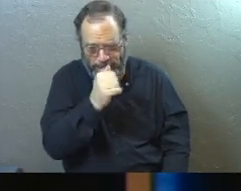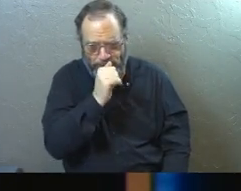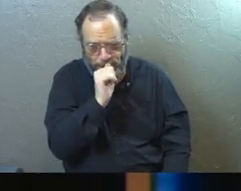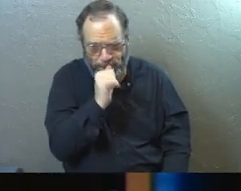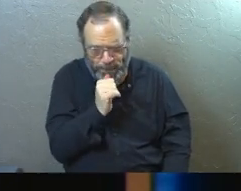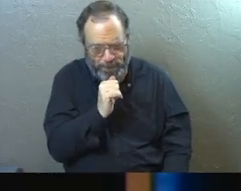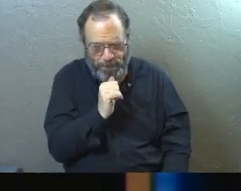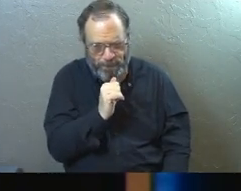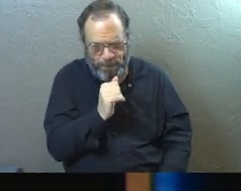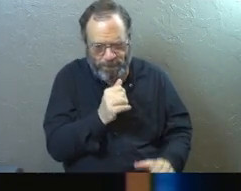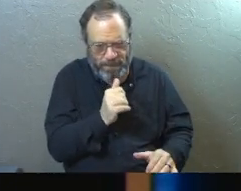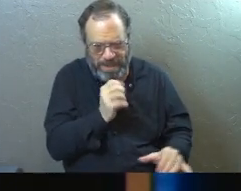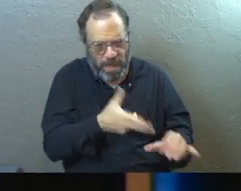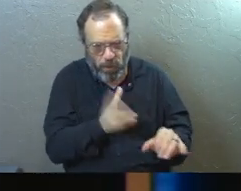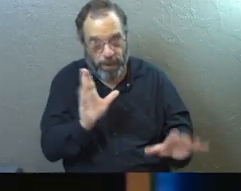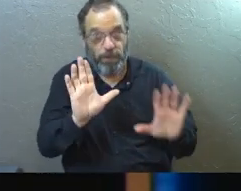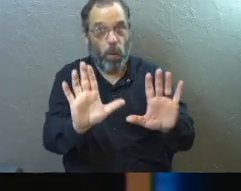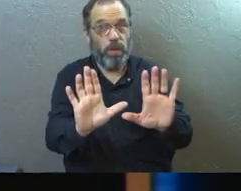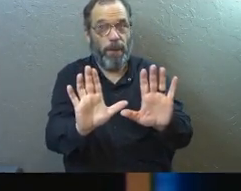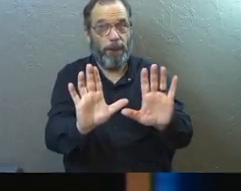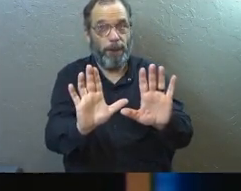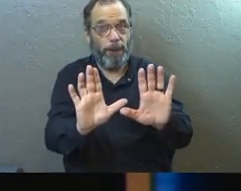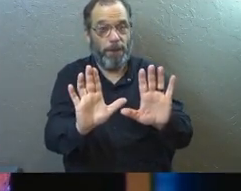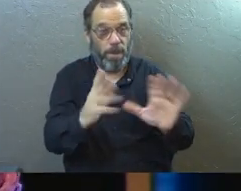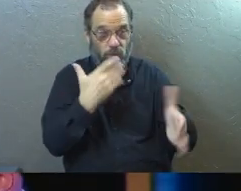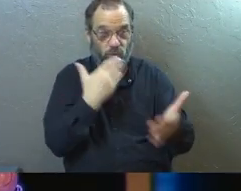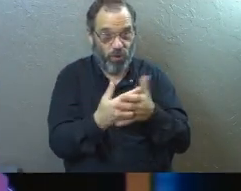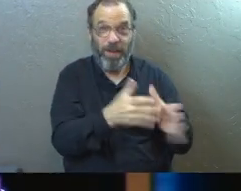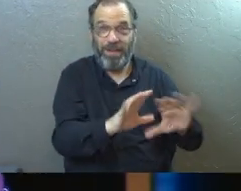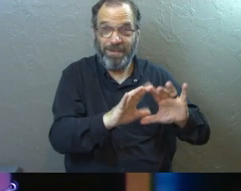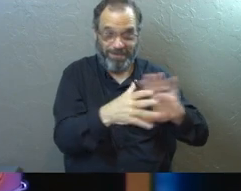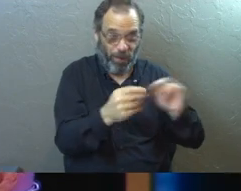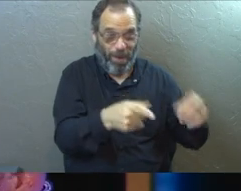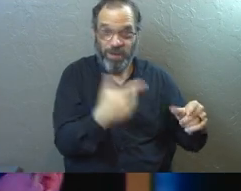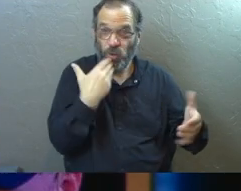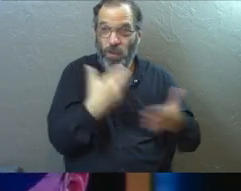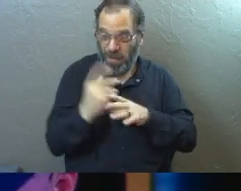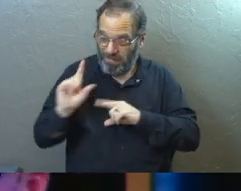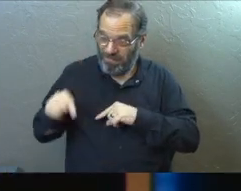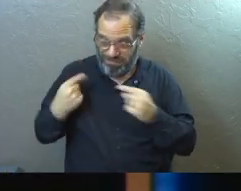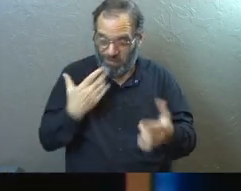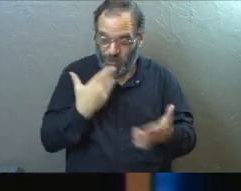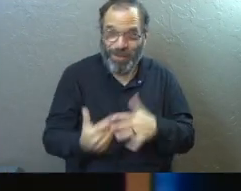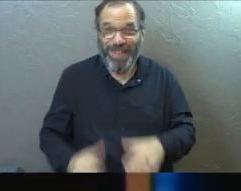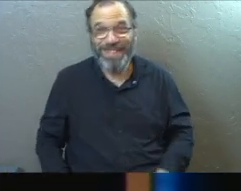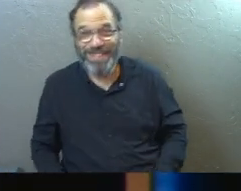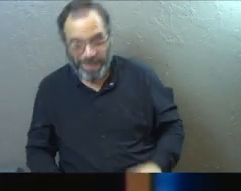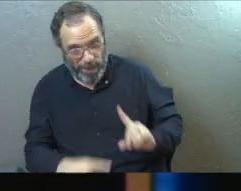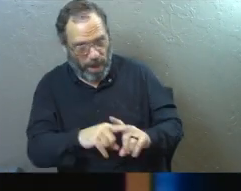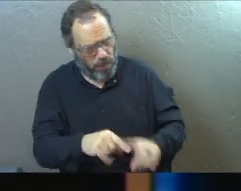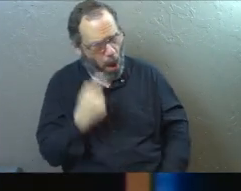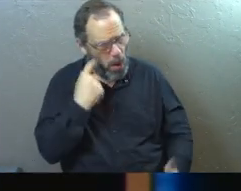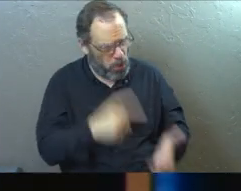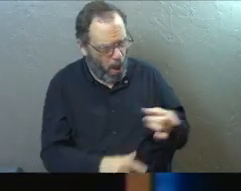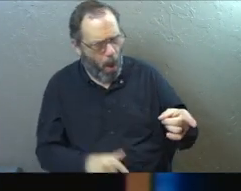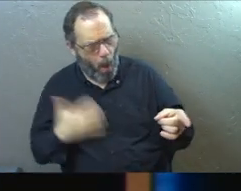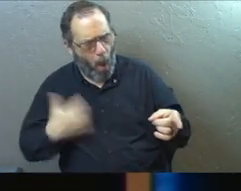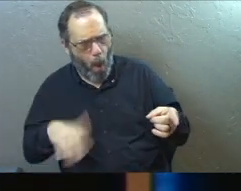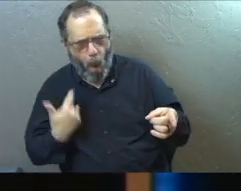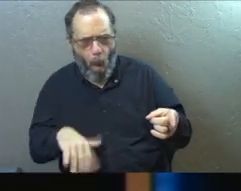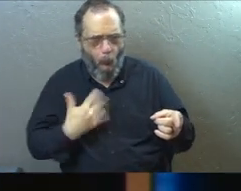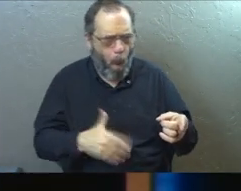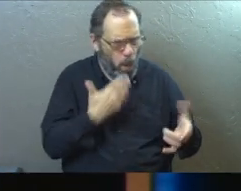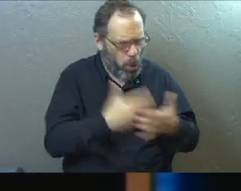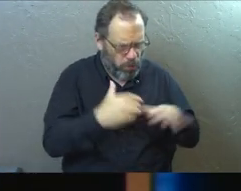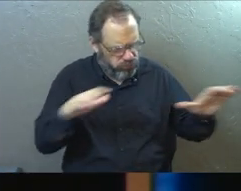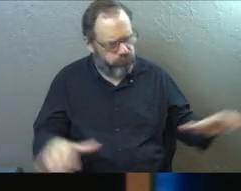for me without quitting. So we'll leave it there for a second. This is all good news. This is all good stuff, right? Like I see you guys and I totally